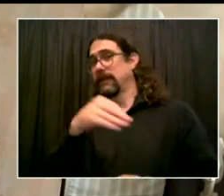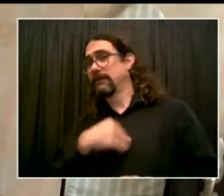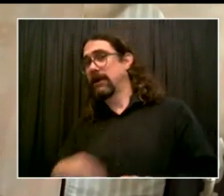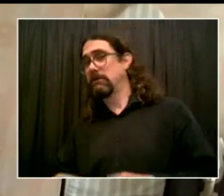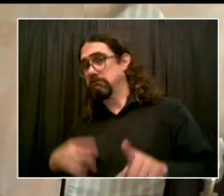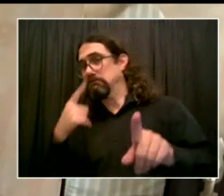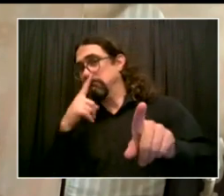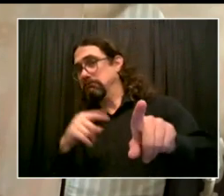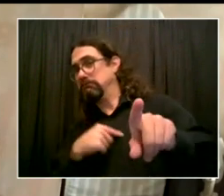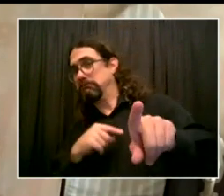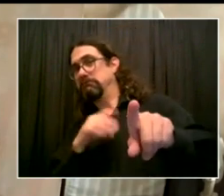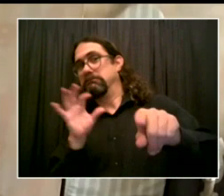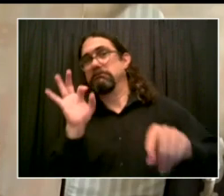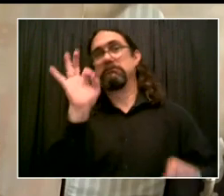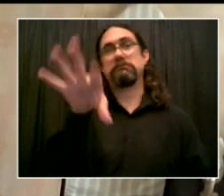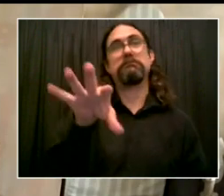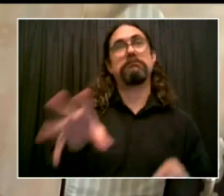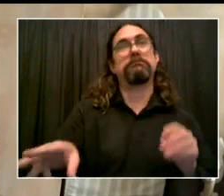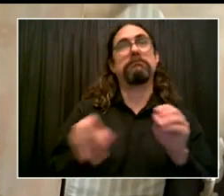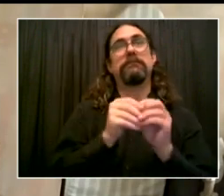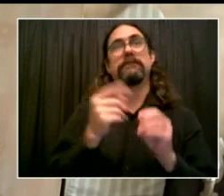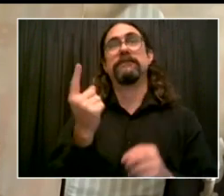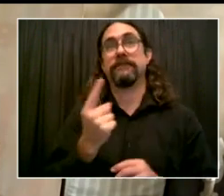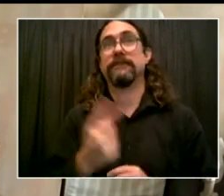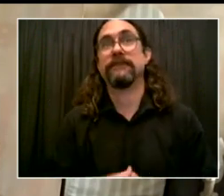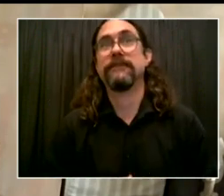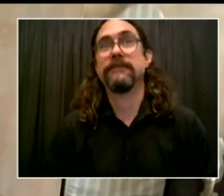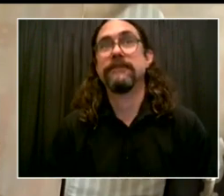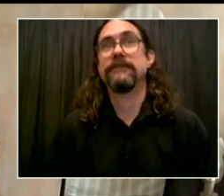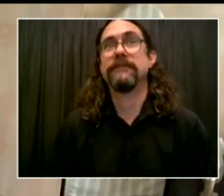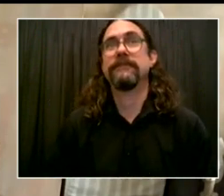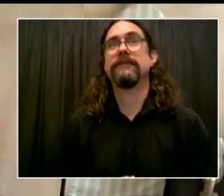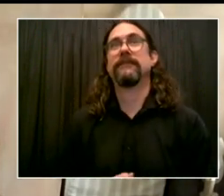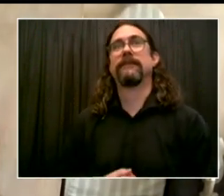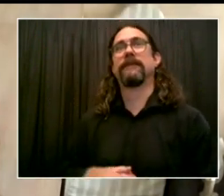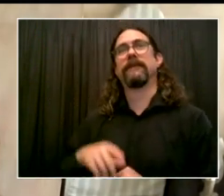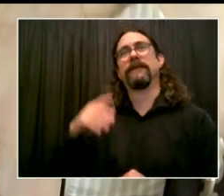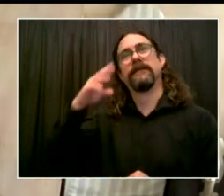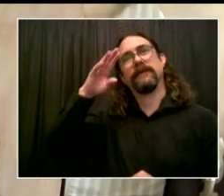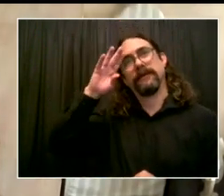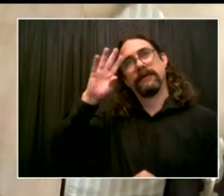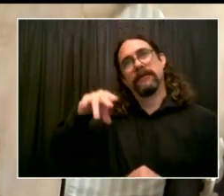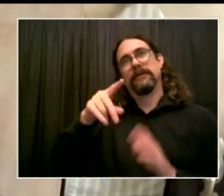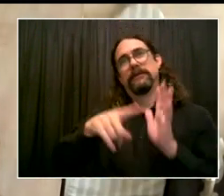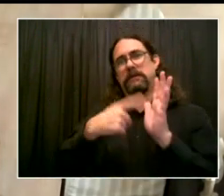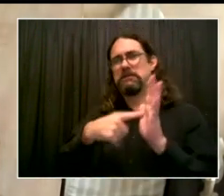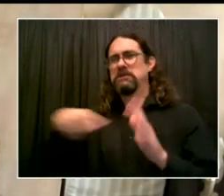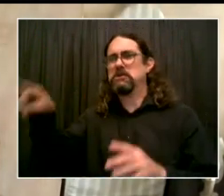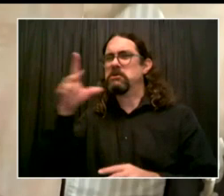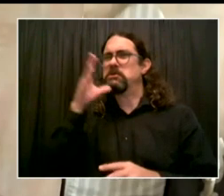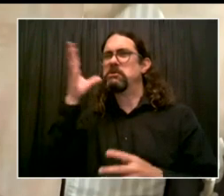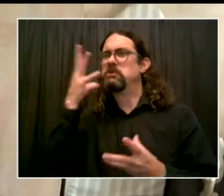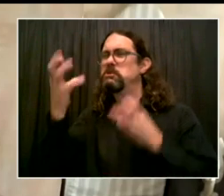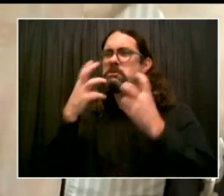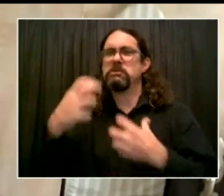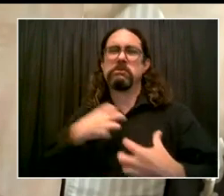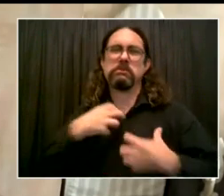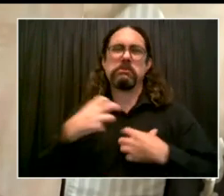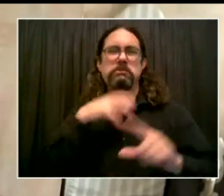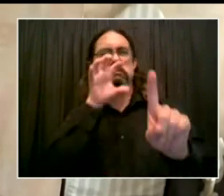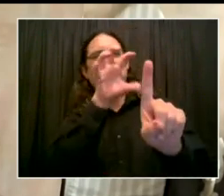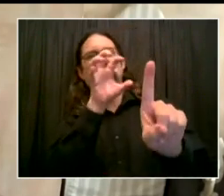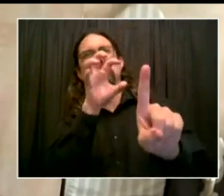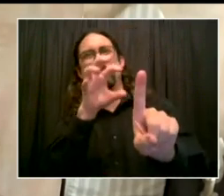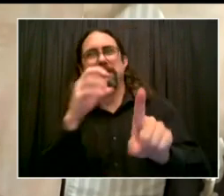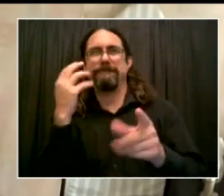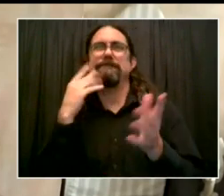pushback, but the fact that you put the vaccines in mobile units, that you put them in